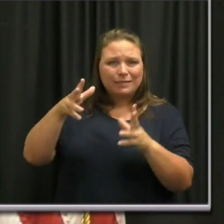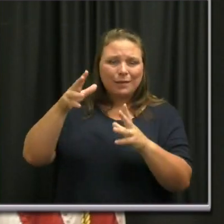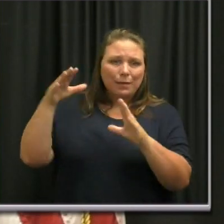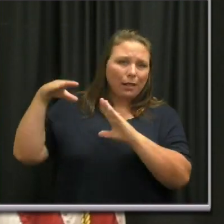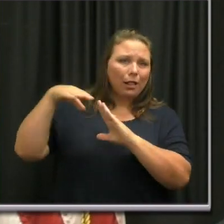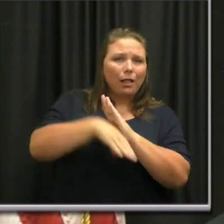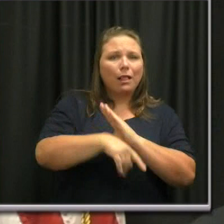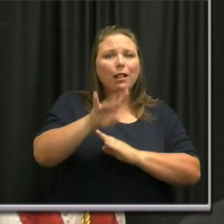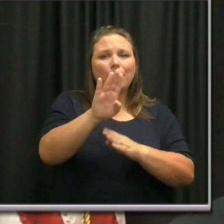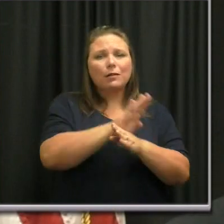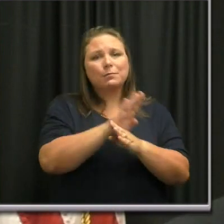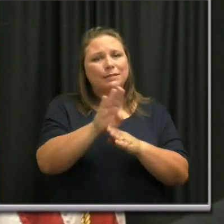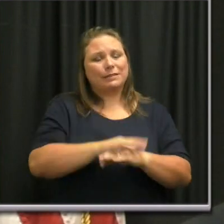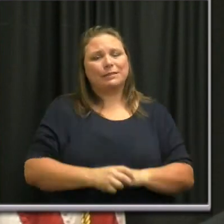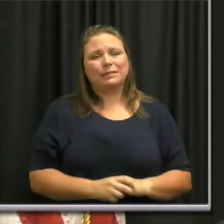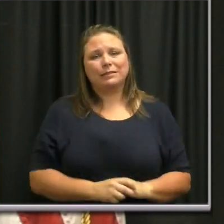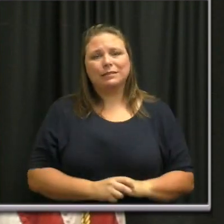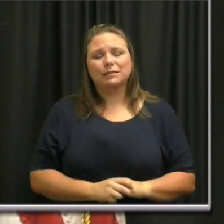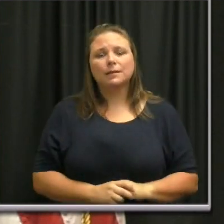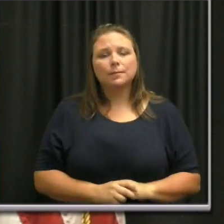businesses like ours.